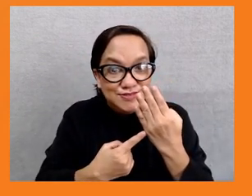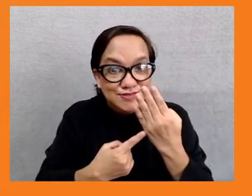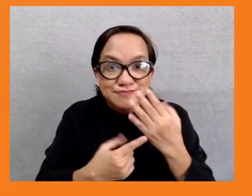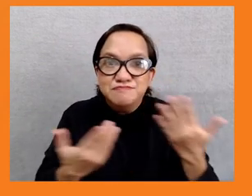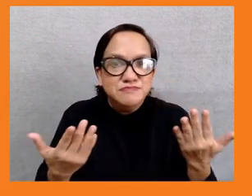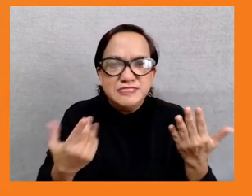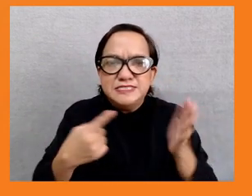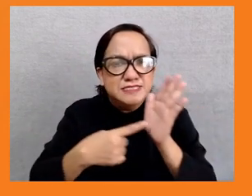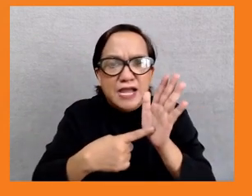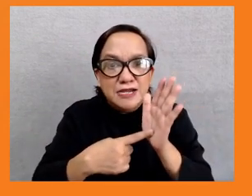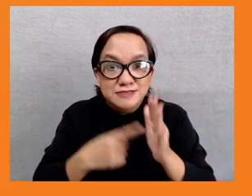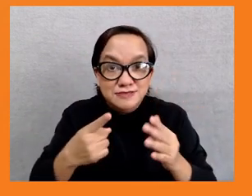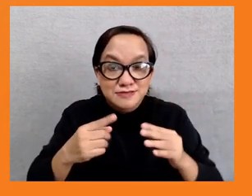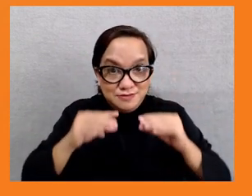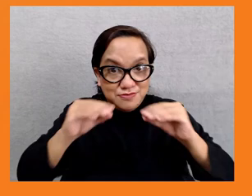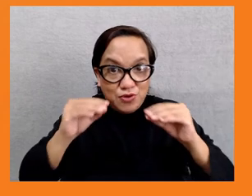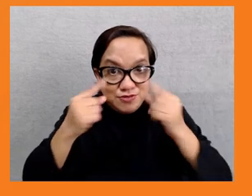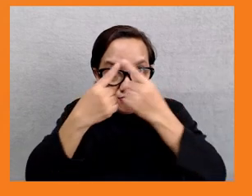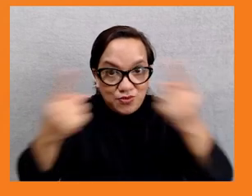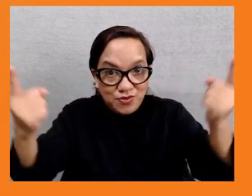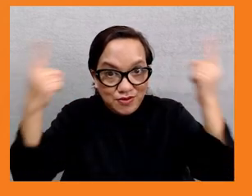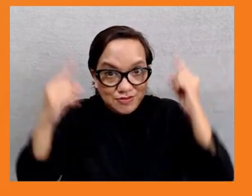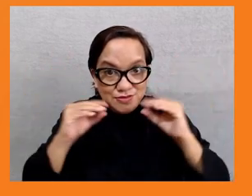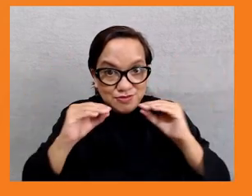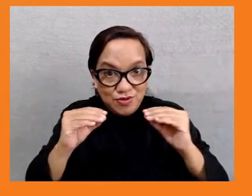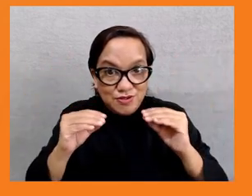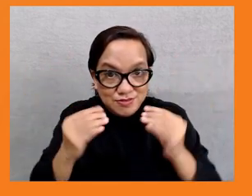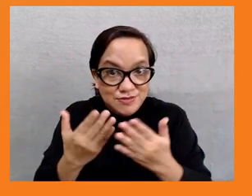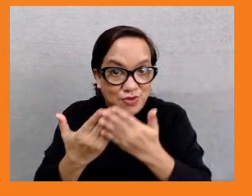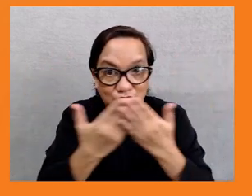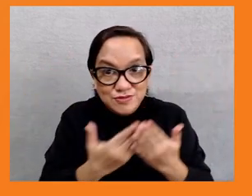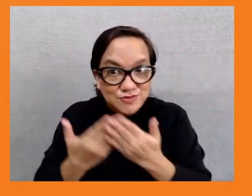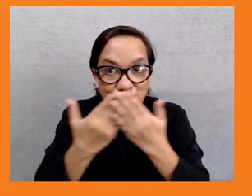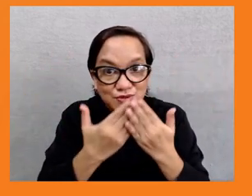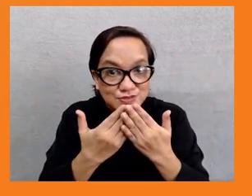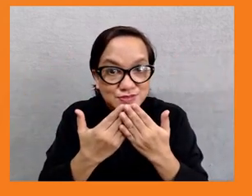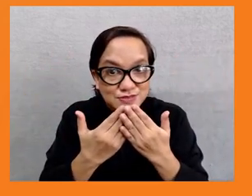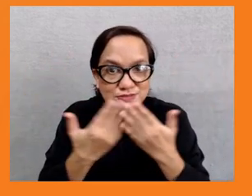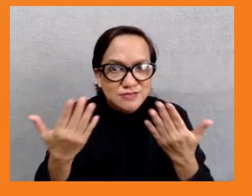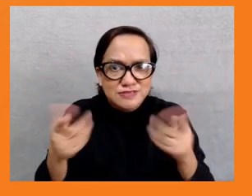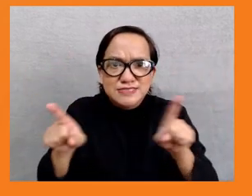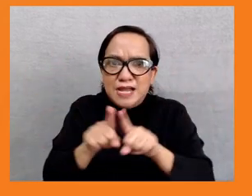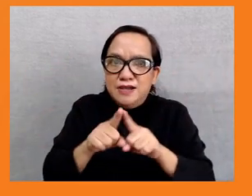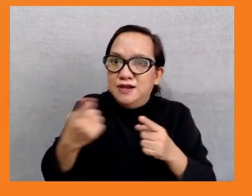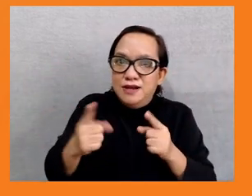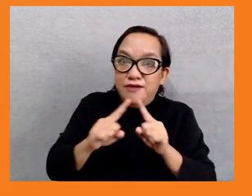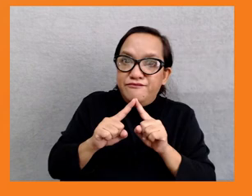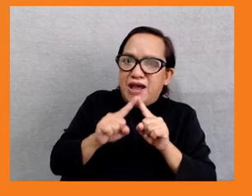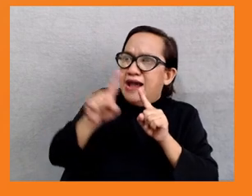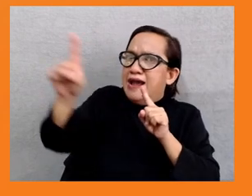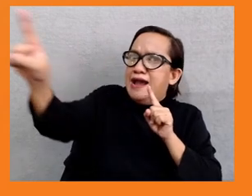using educational technologies or remote access to tutoring and other support in healthcare,